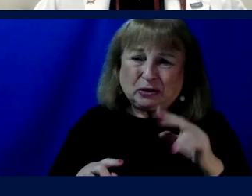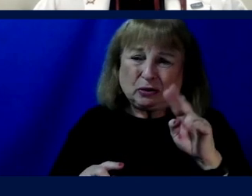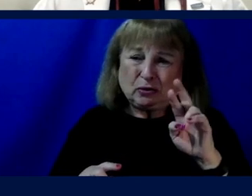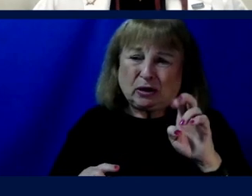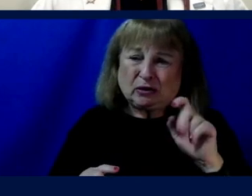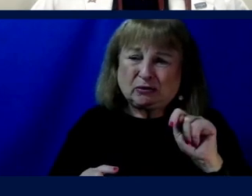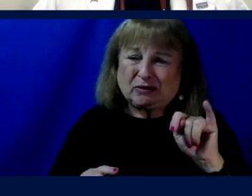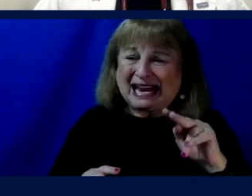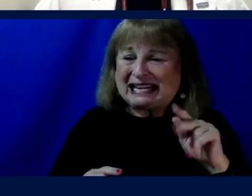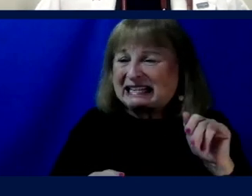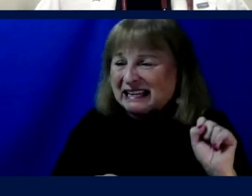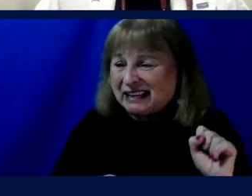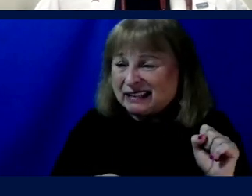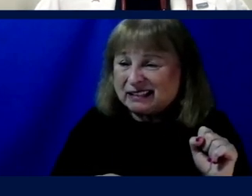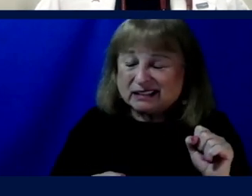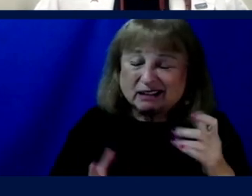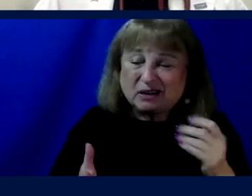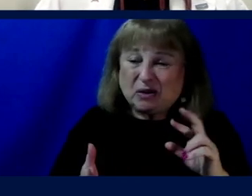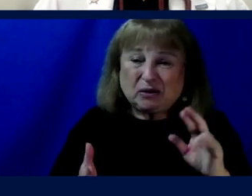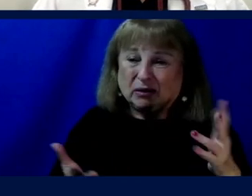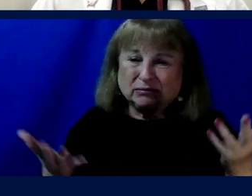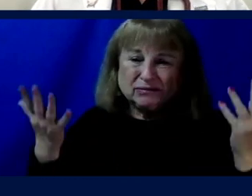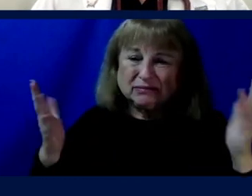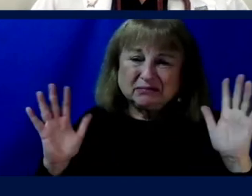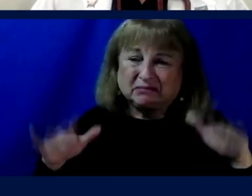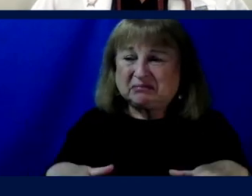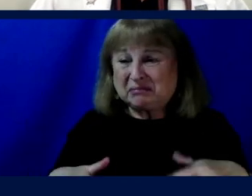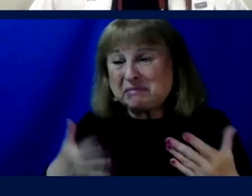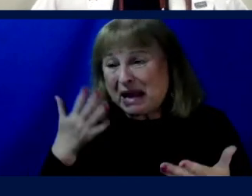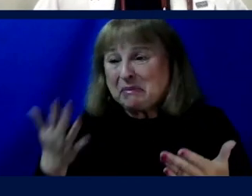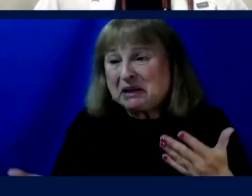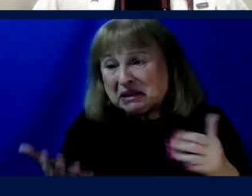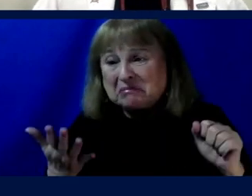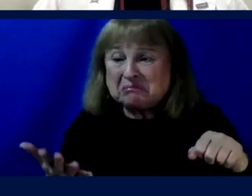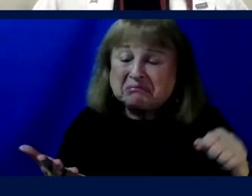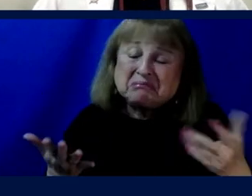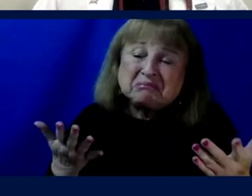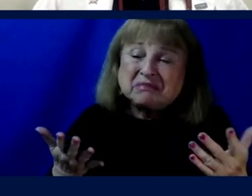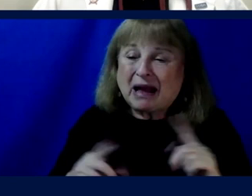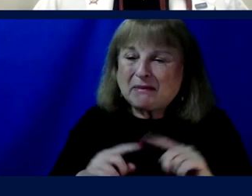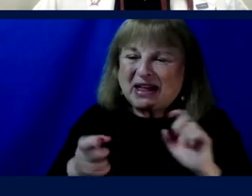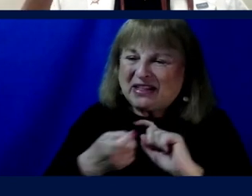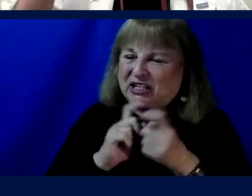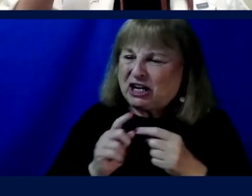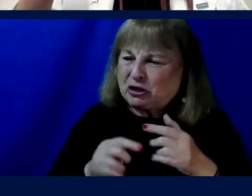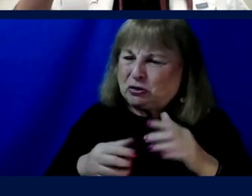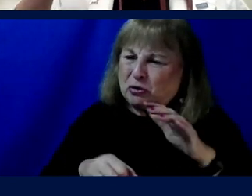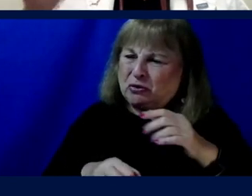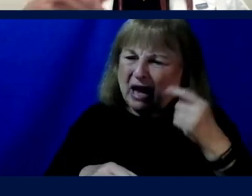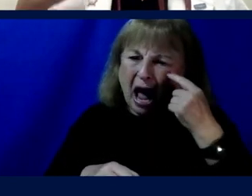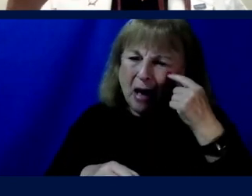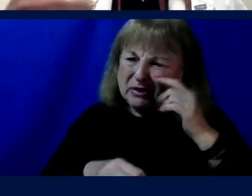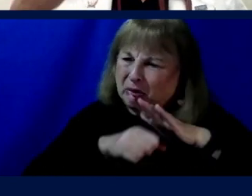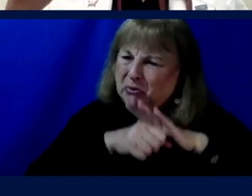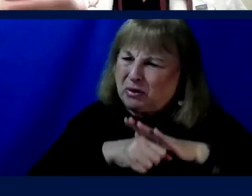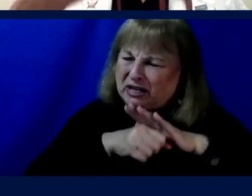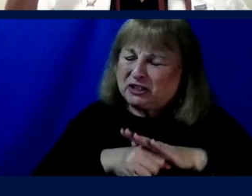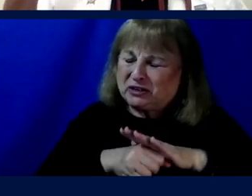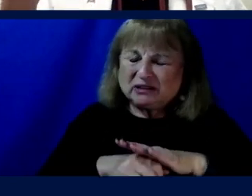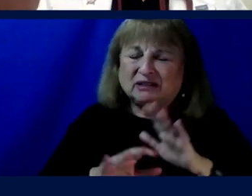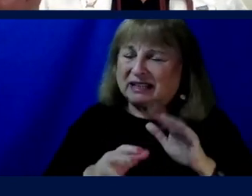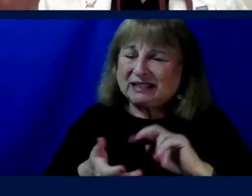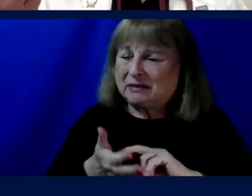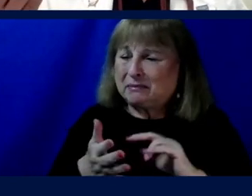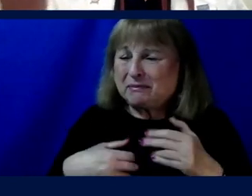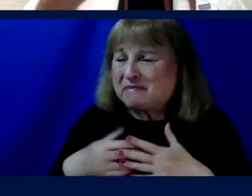changes to any sort of intraprendial pressure? We probably will. But changes to their pressure will create diopter change, needs to